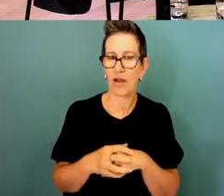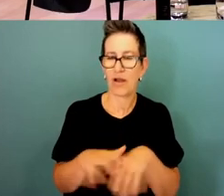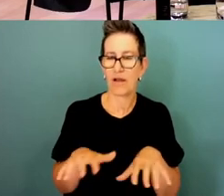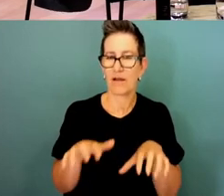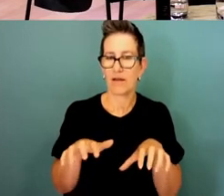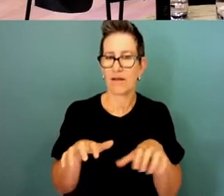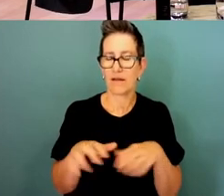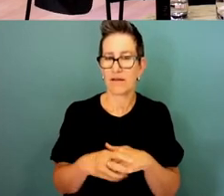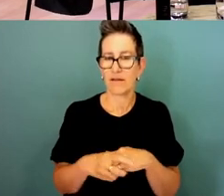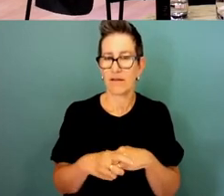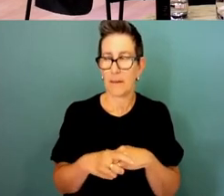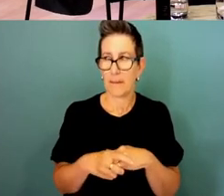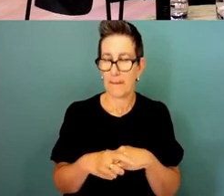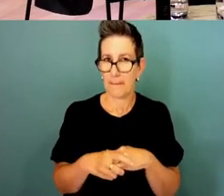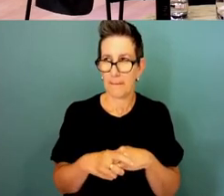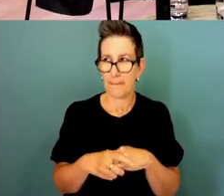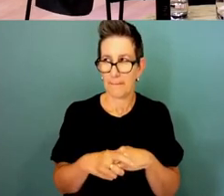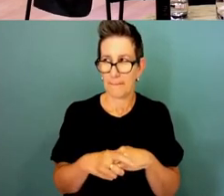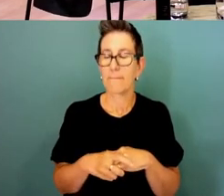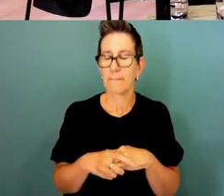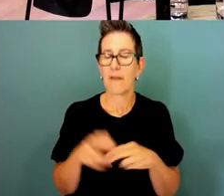consulting model Ray's helping us with that as well